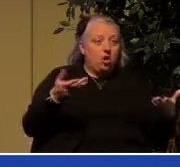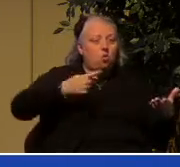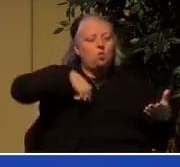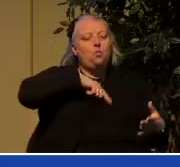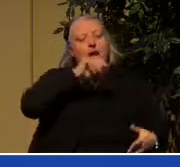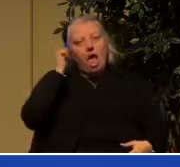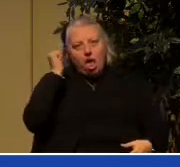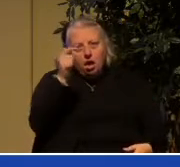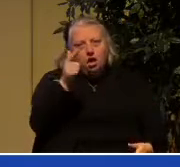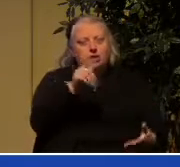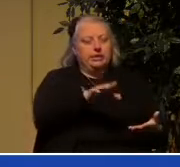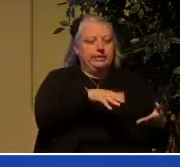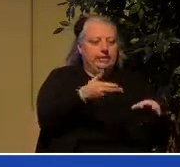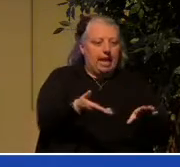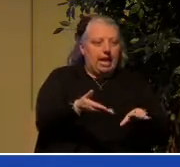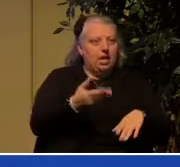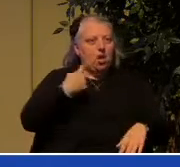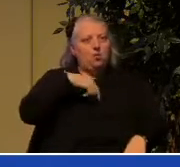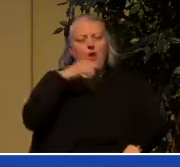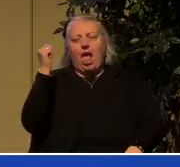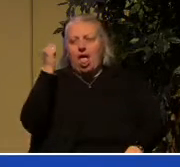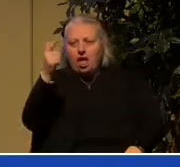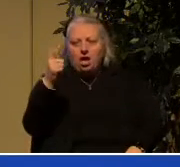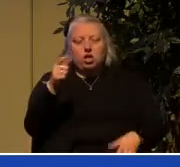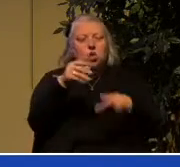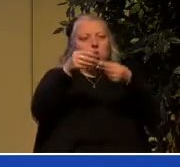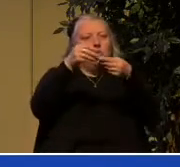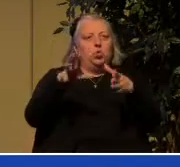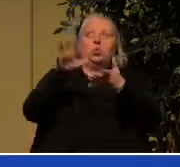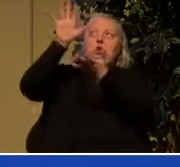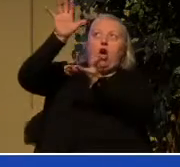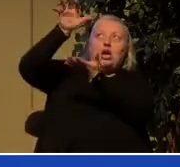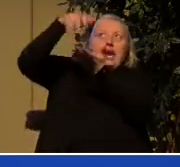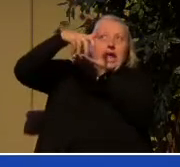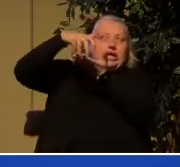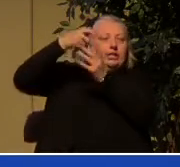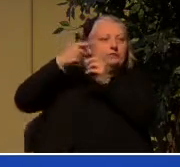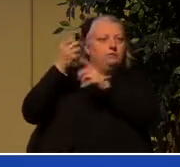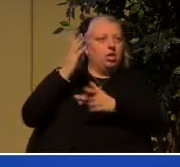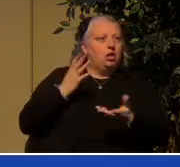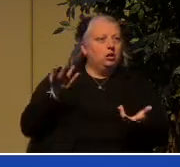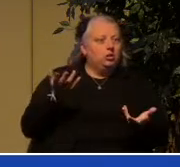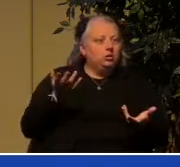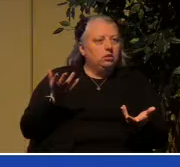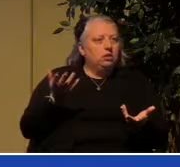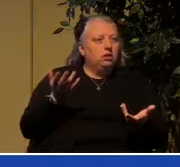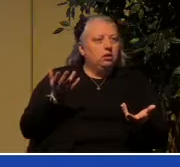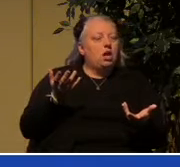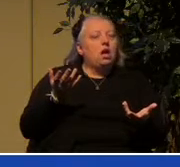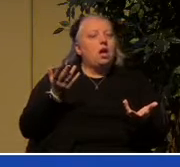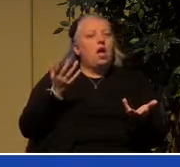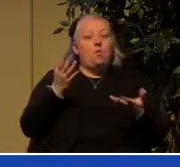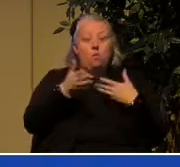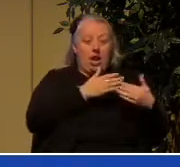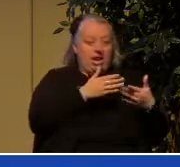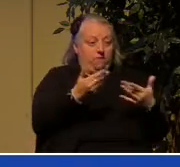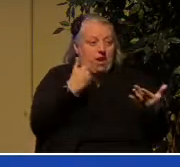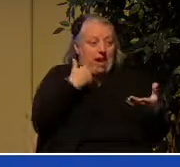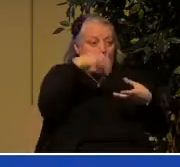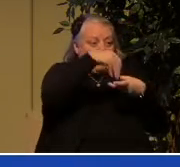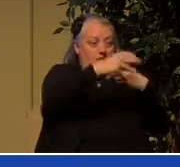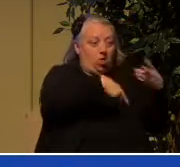all lose our inheritance. Whatever we have in the world gets